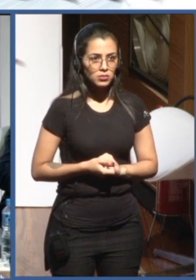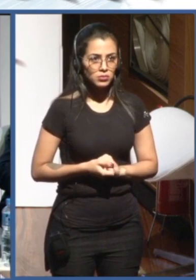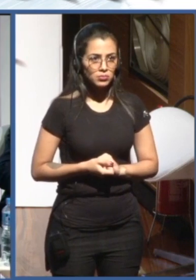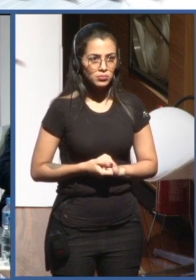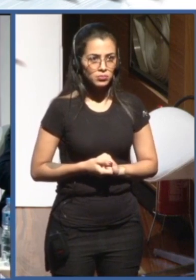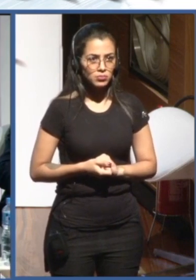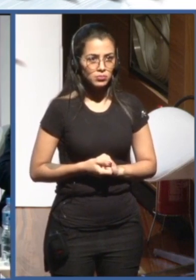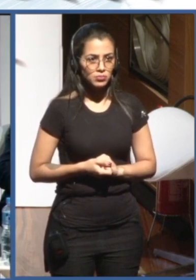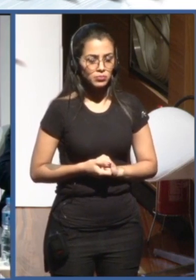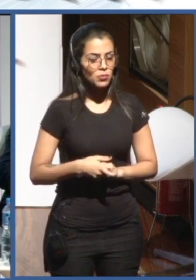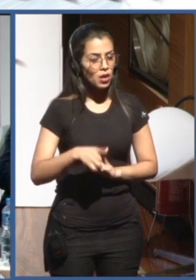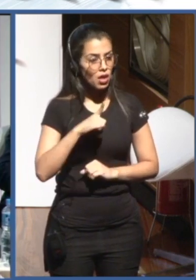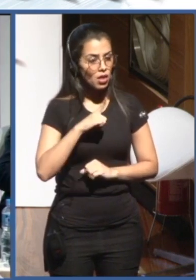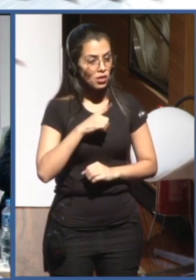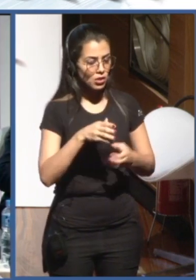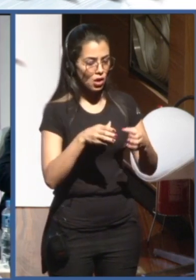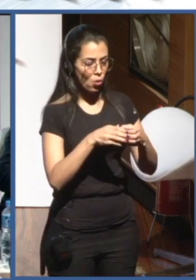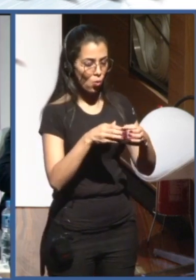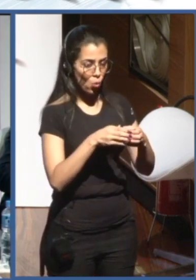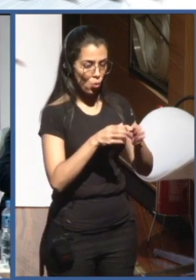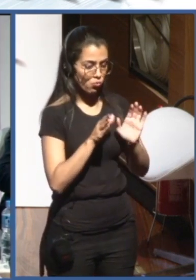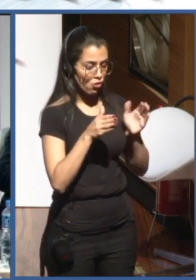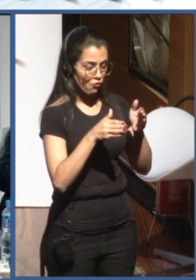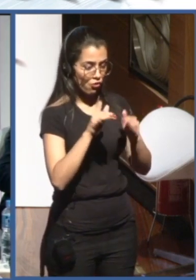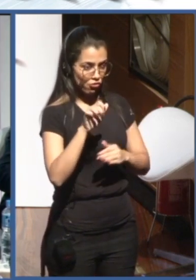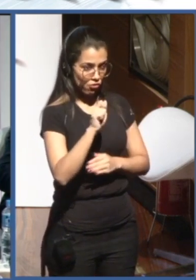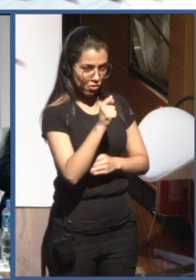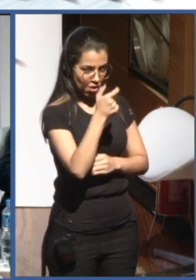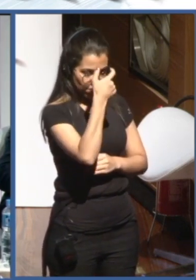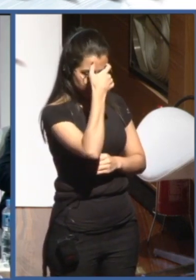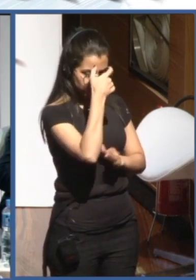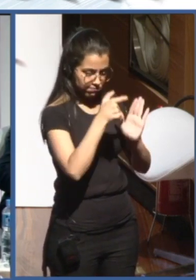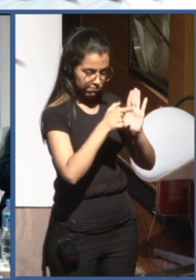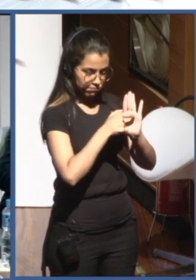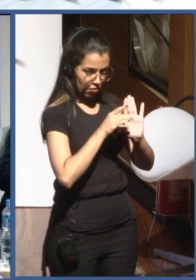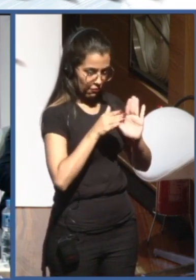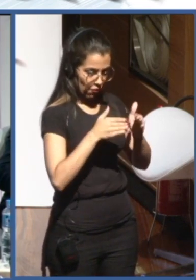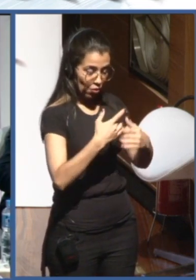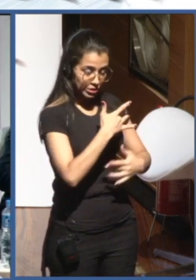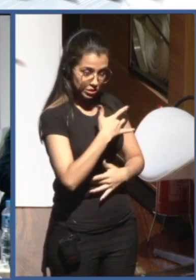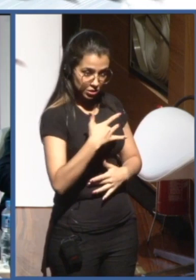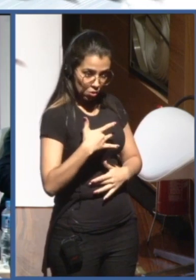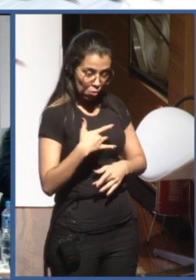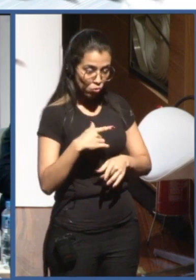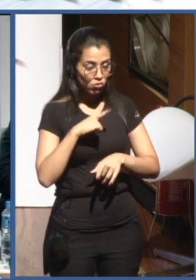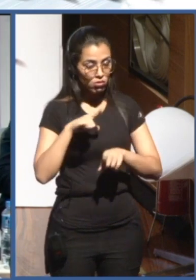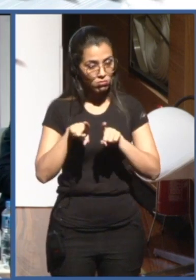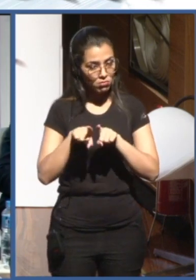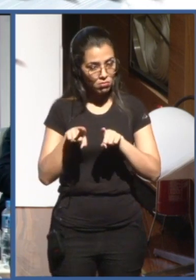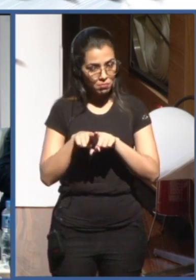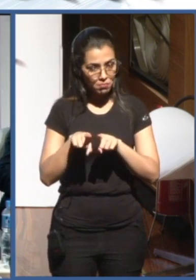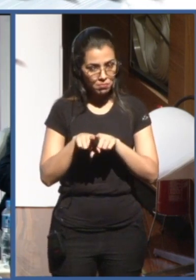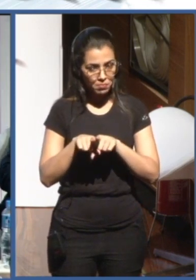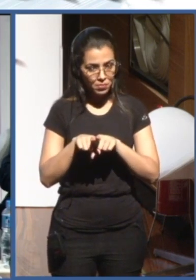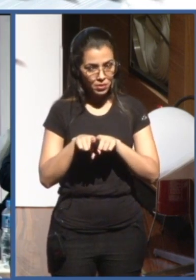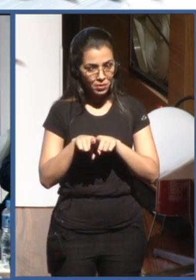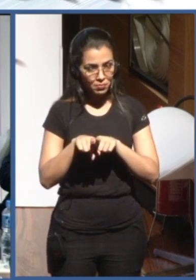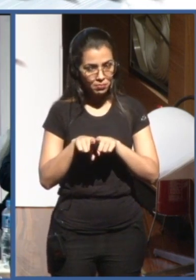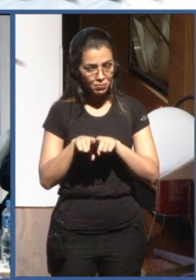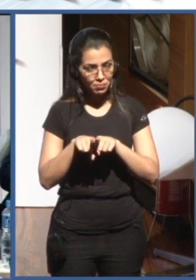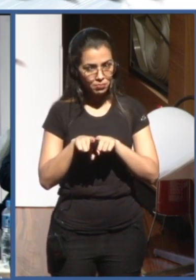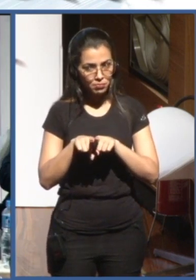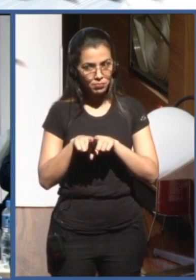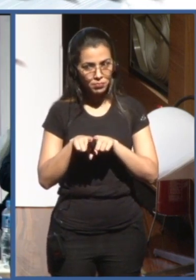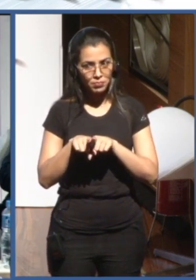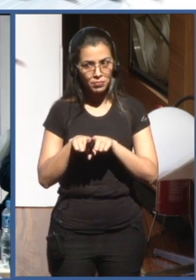the WHO, which is looking at, you know, it's been there for two years, which looks at a framework for